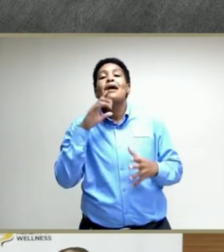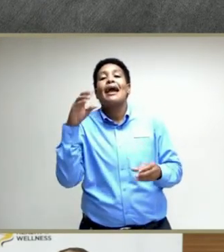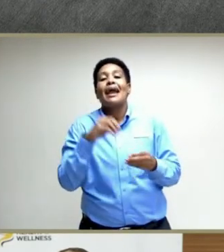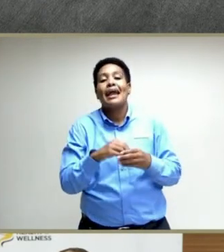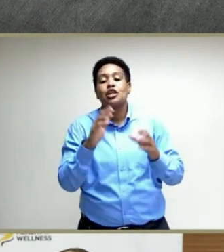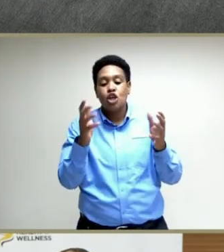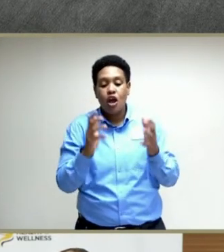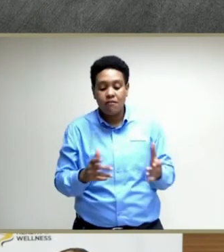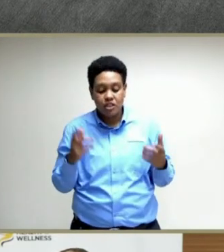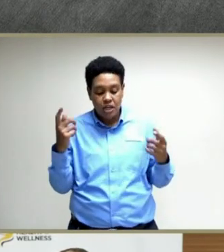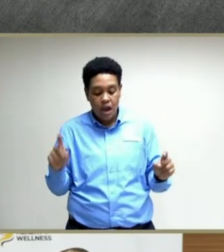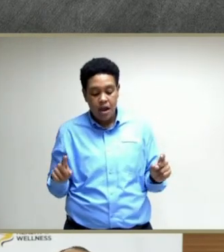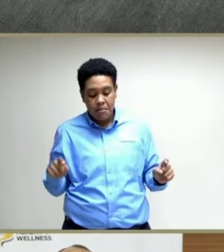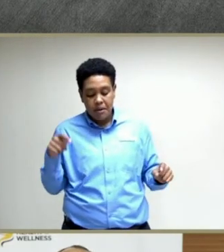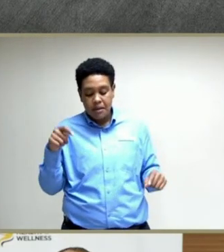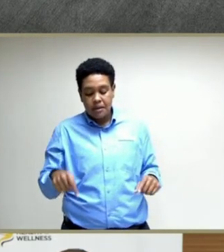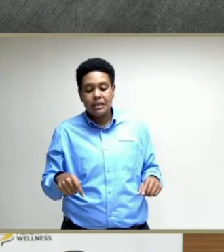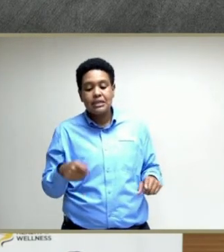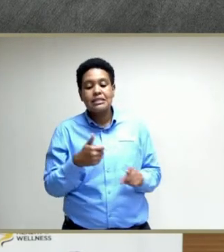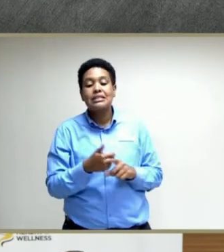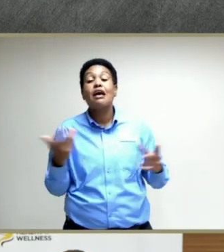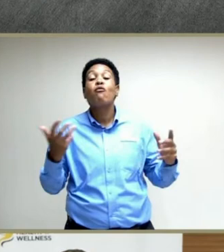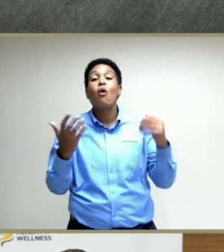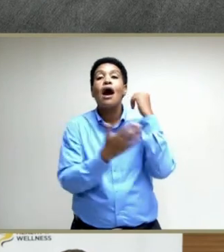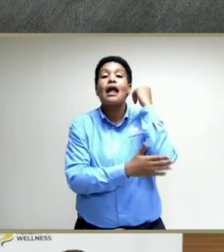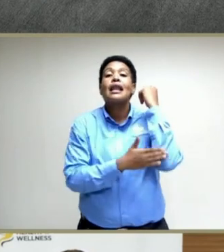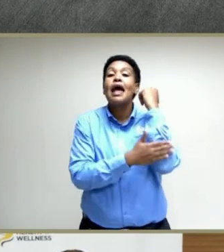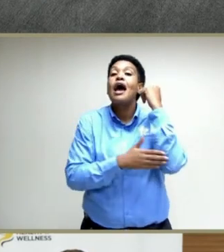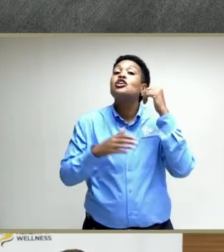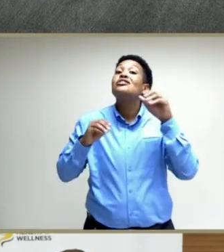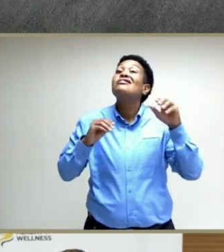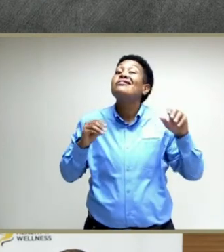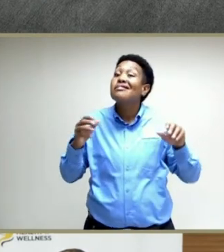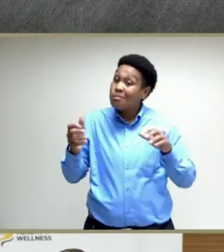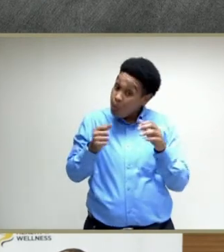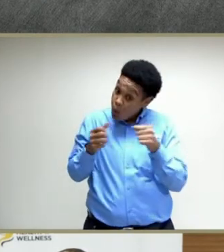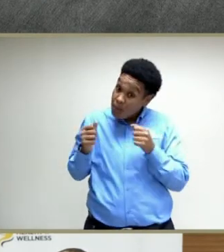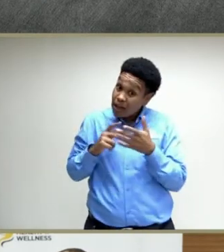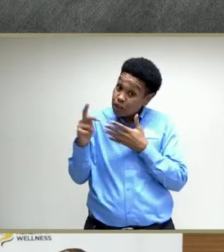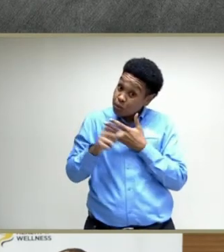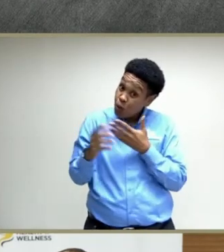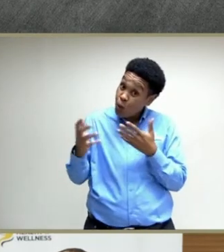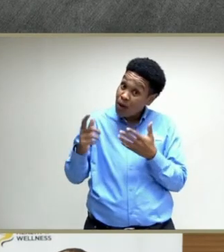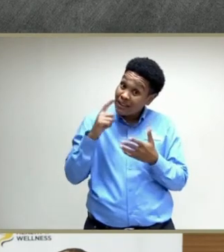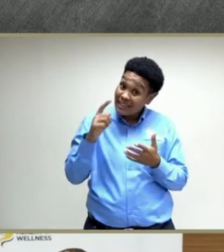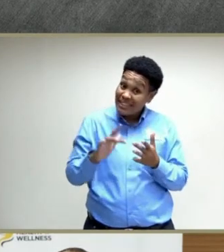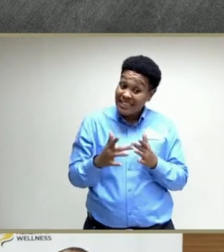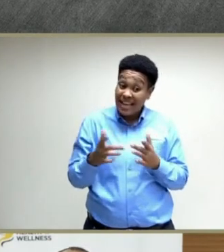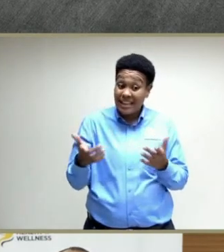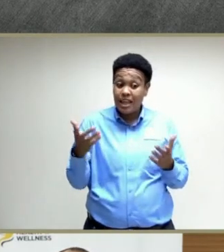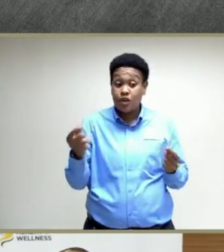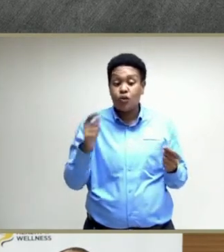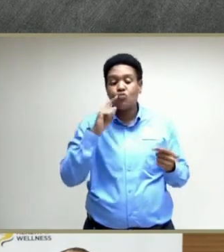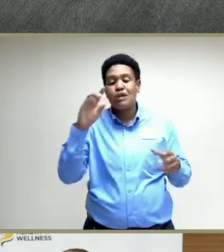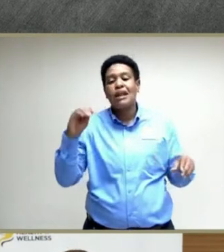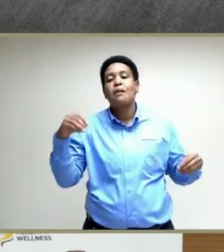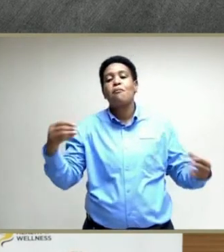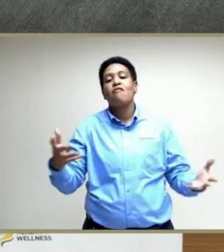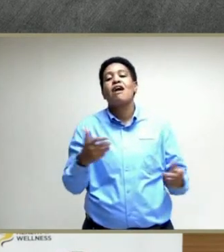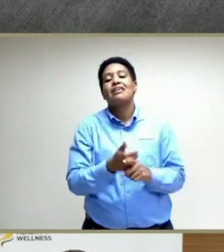a conversation. This is a national mobilization program. And what the site is there to do is to provide